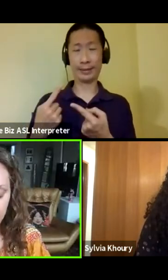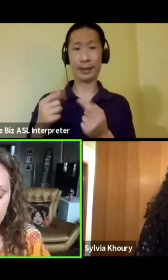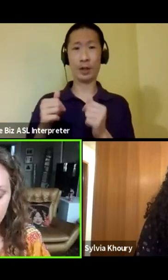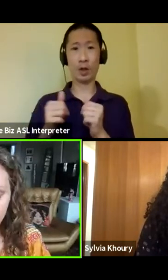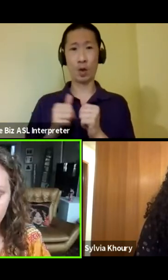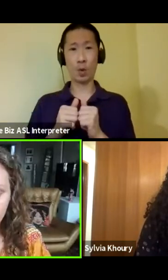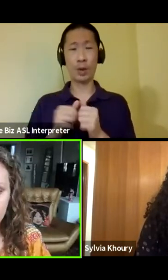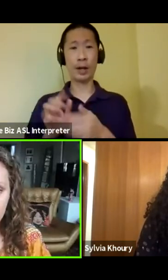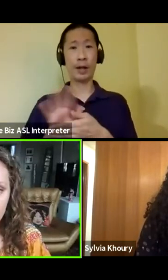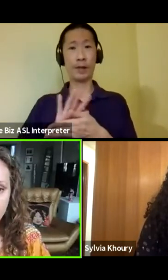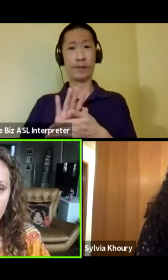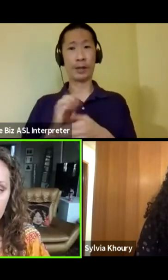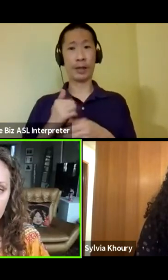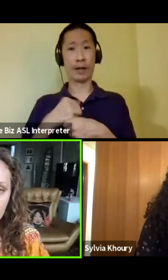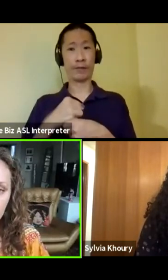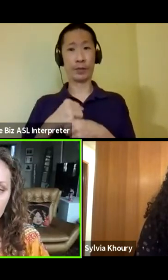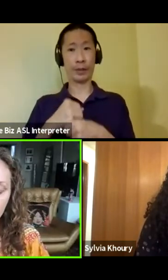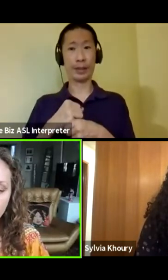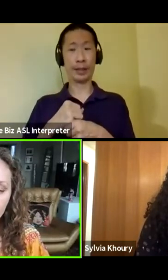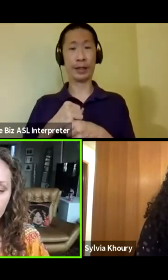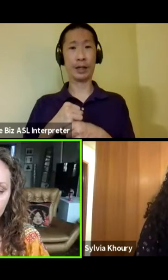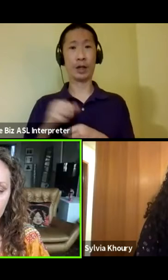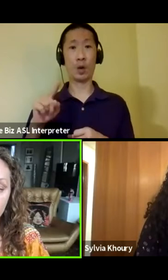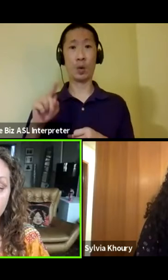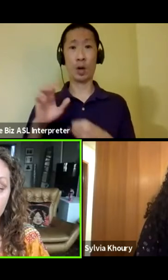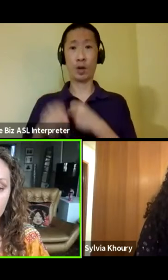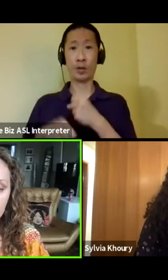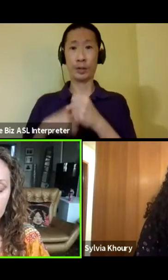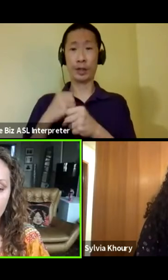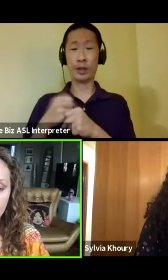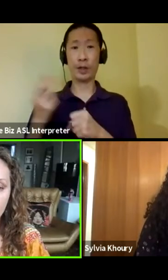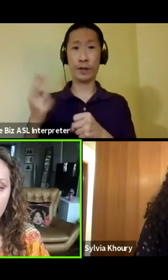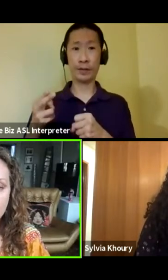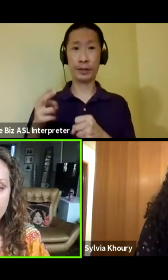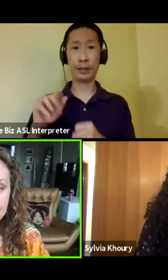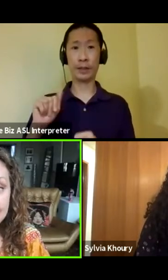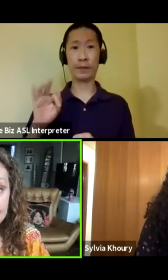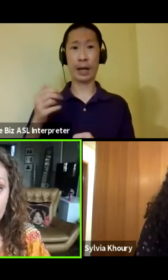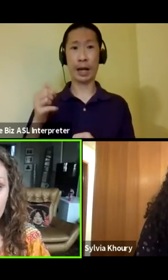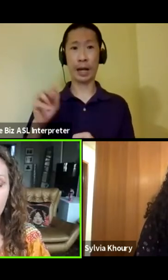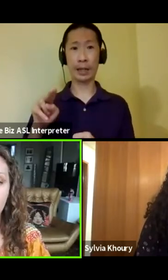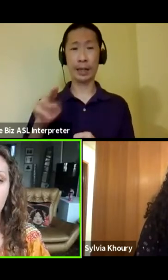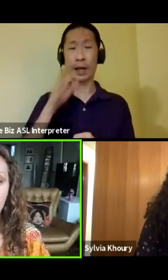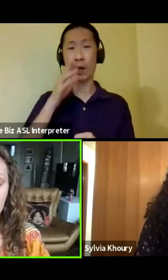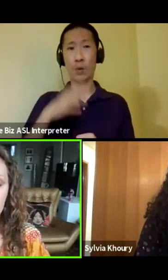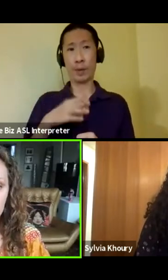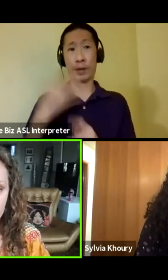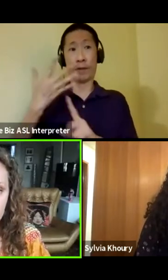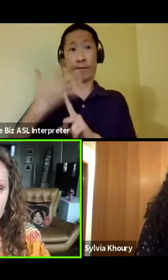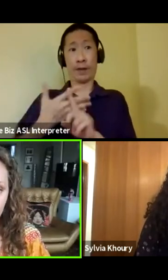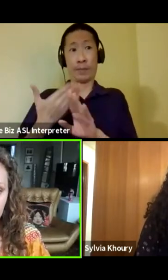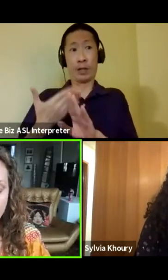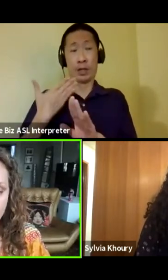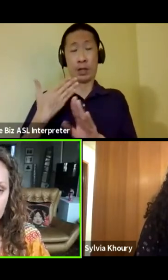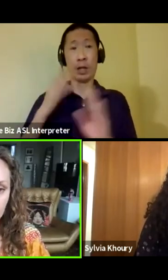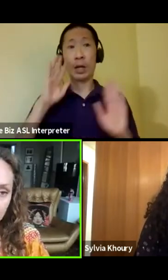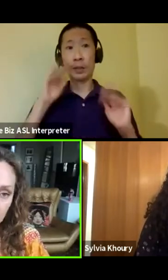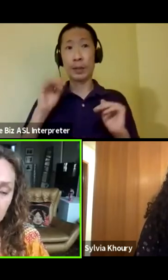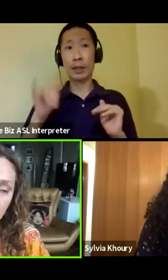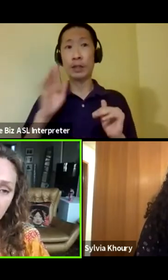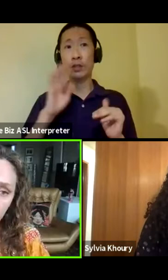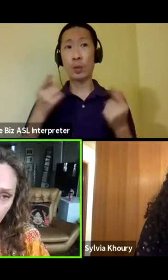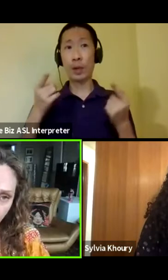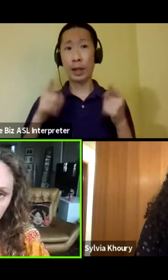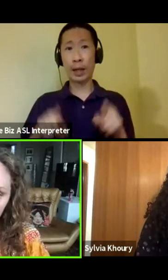with the video that I created a 100 year history of Afghan women five months ago, anticipating that this is going to happen